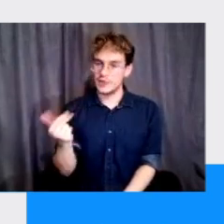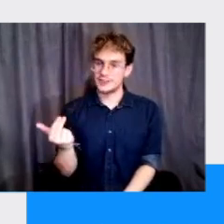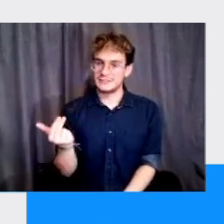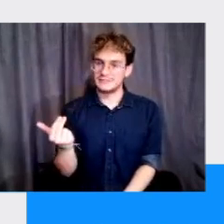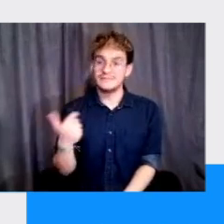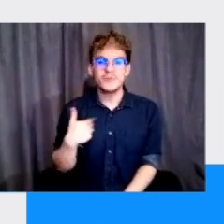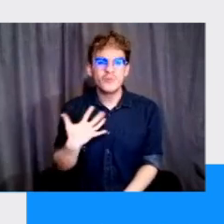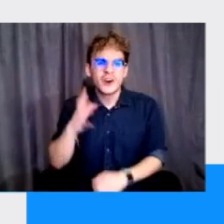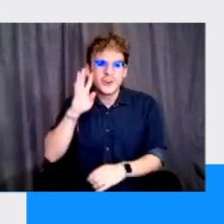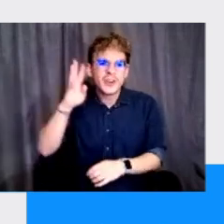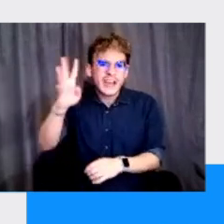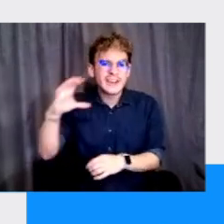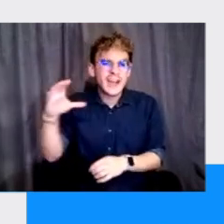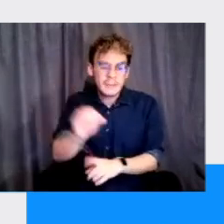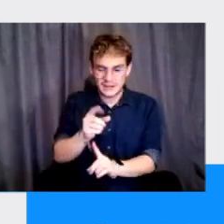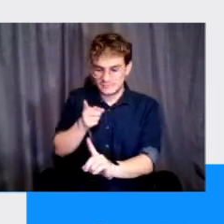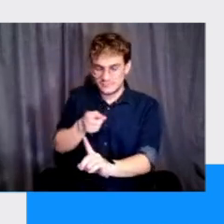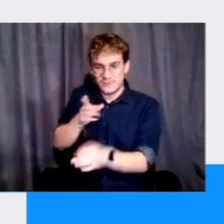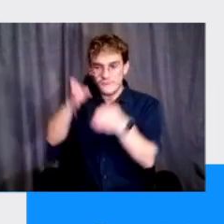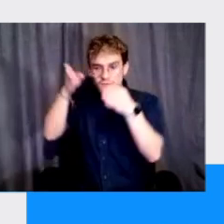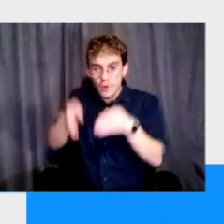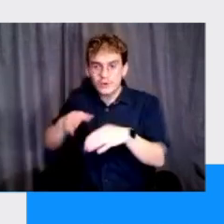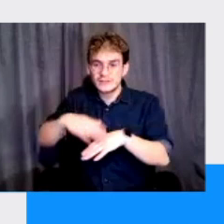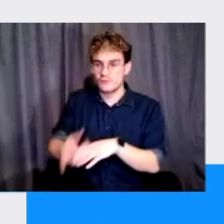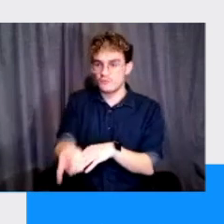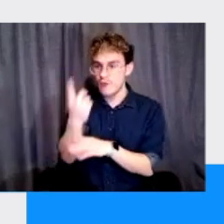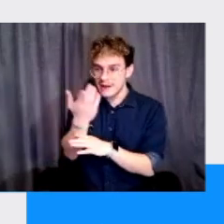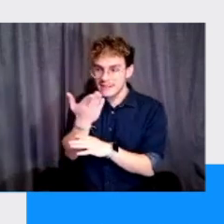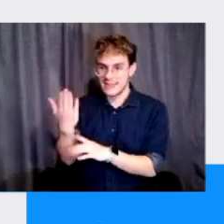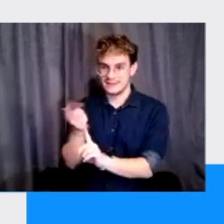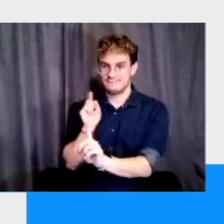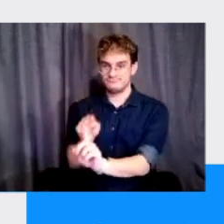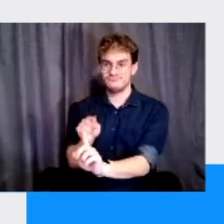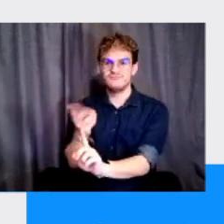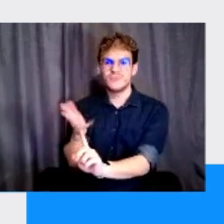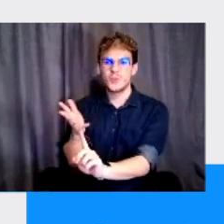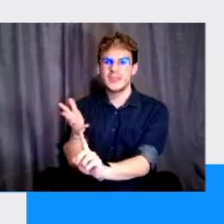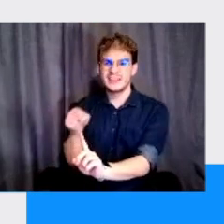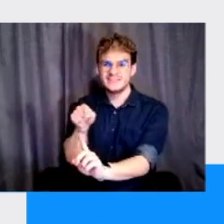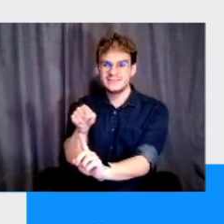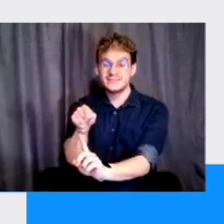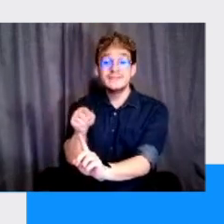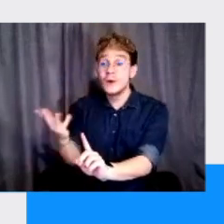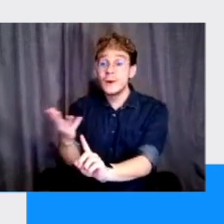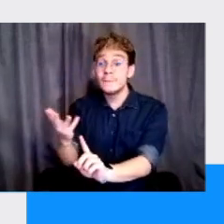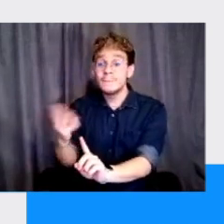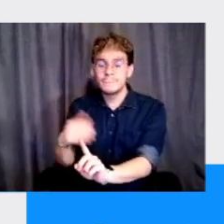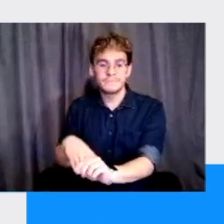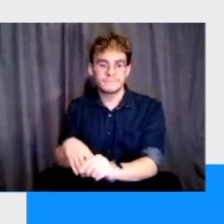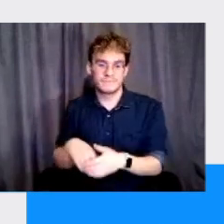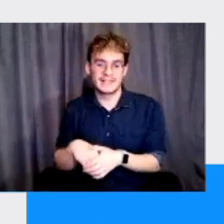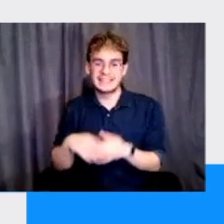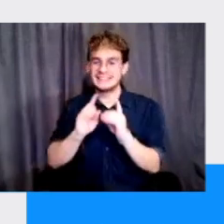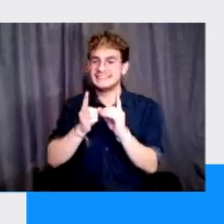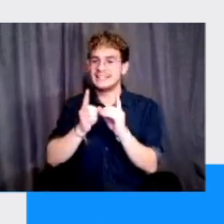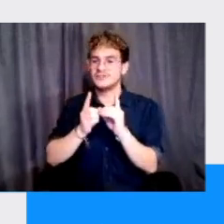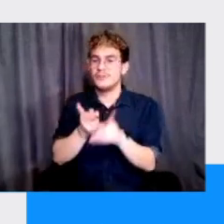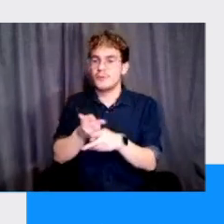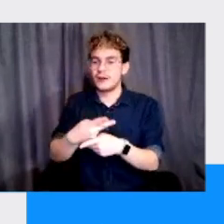wanted to create a company that was focused in in one thing and one thing only with it, which is digital products.